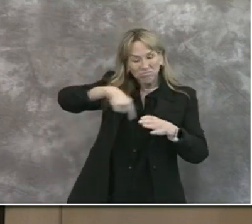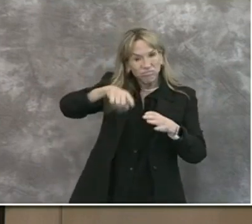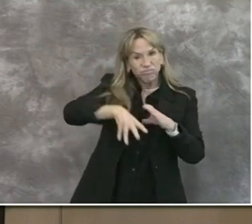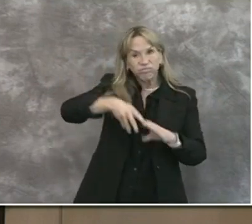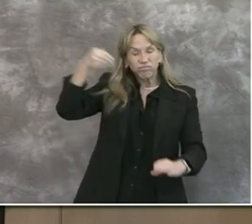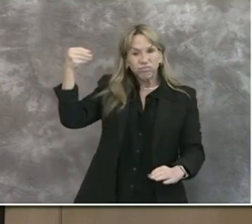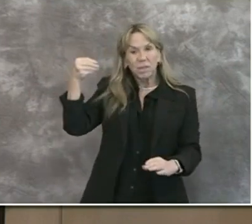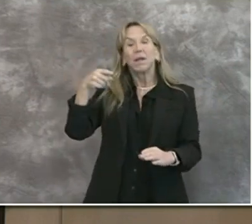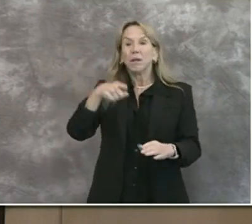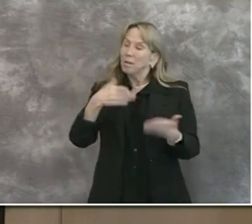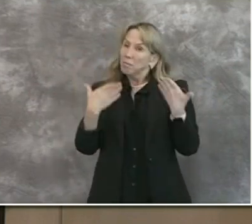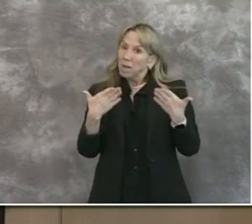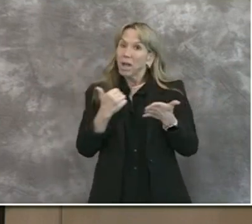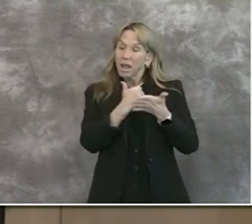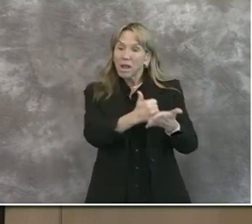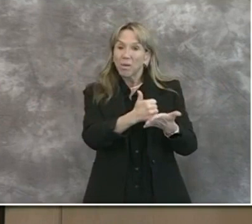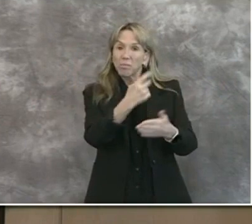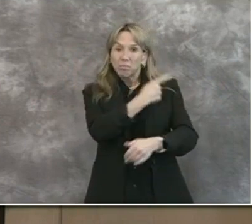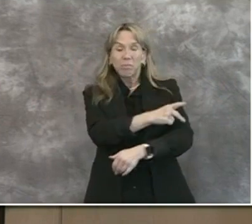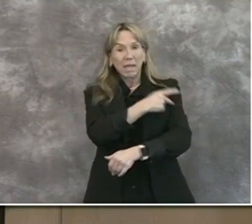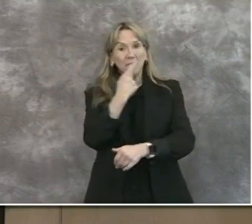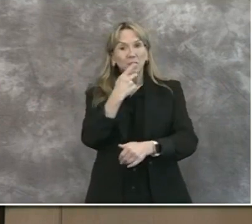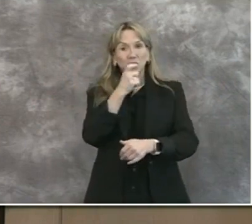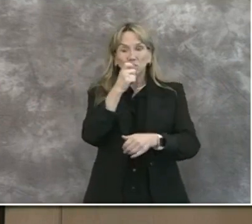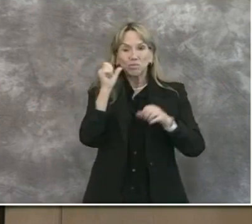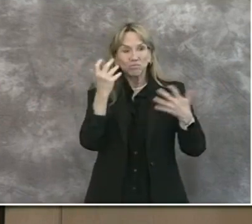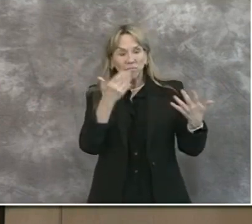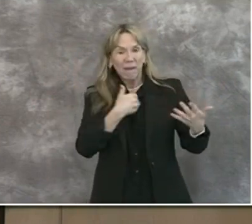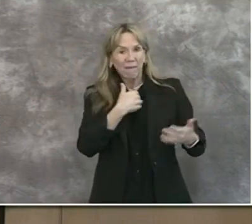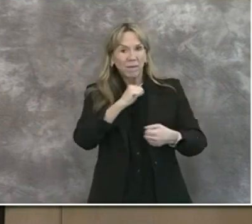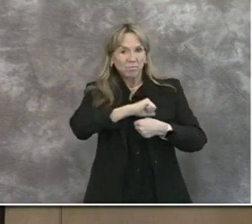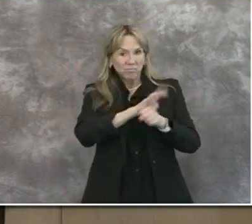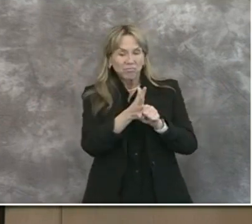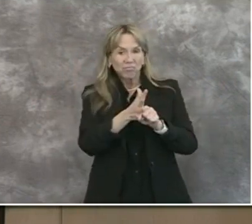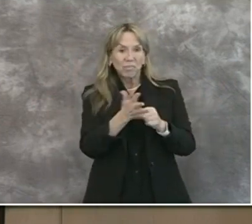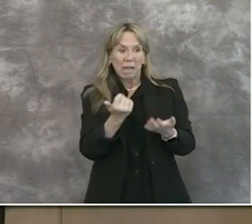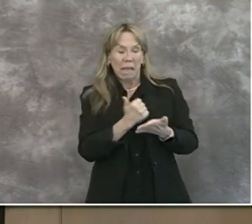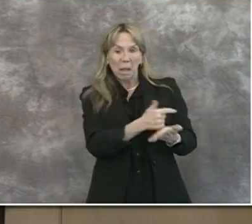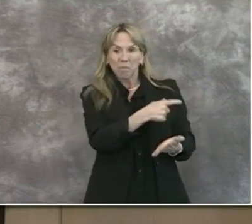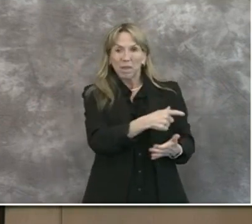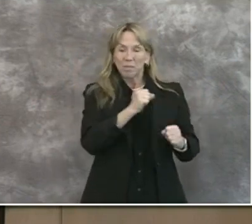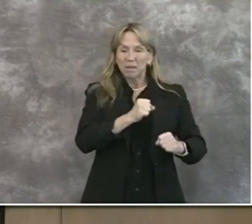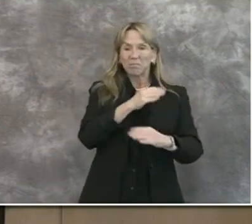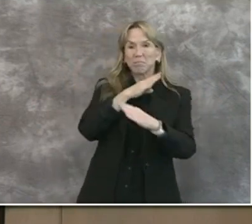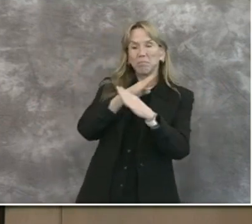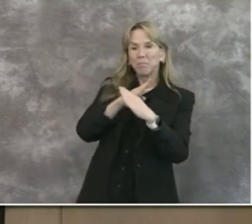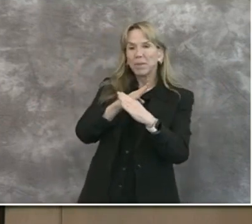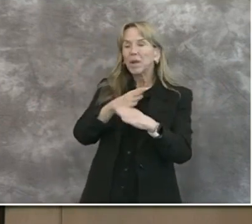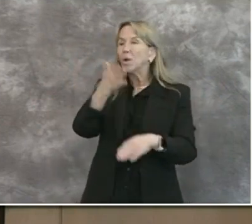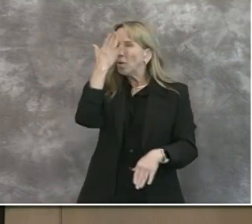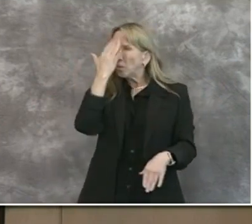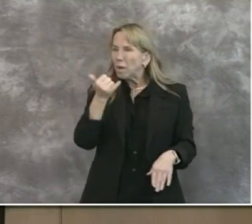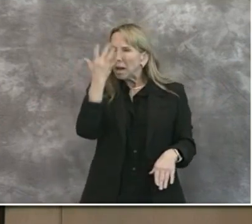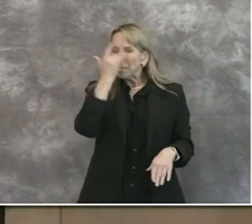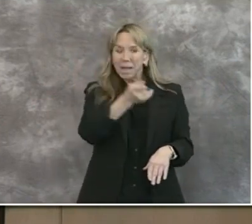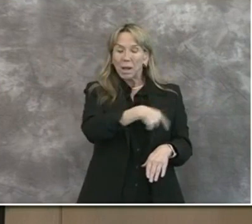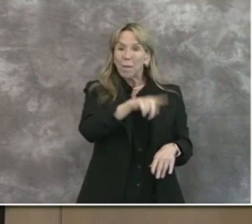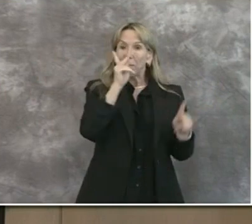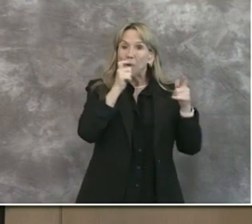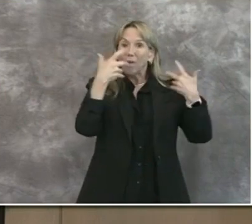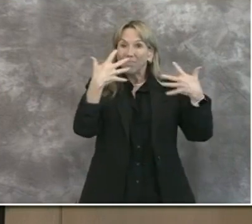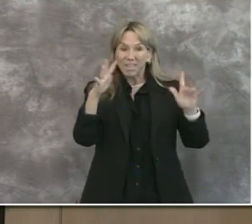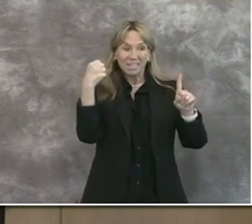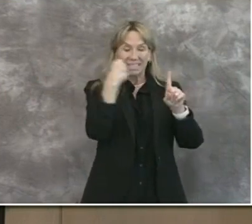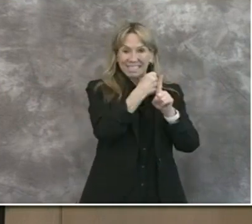illness may help patients fighting COVID-19. This is because the bodies of these recovered individuals